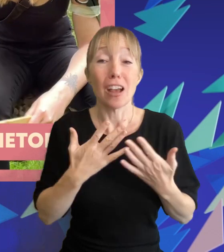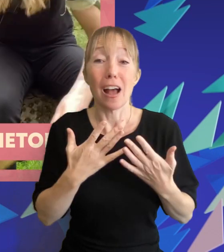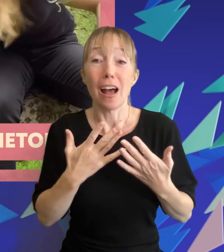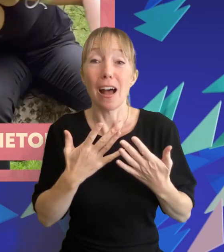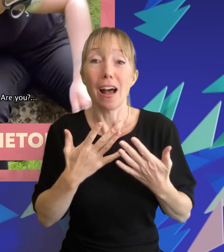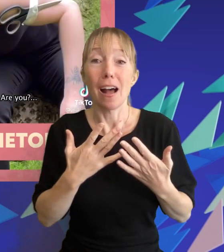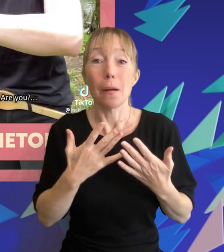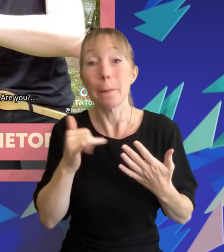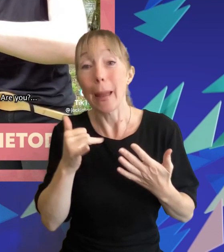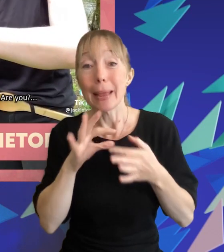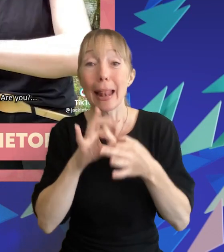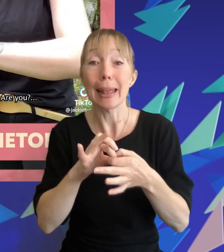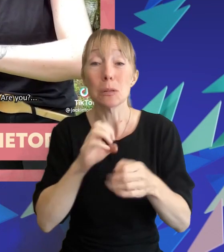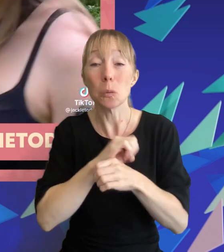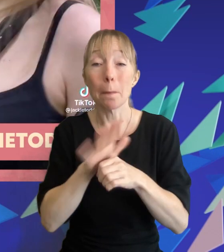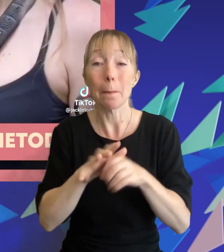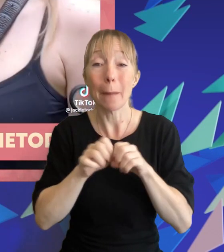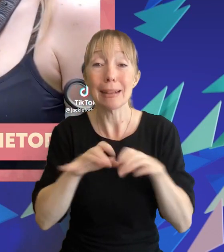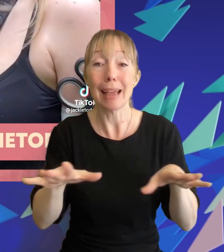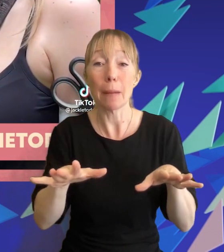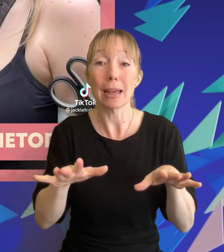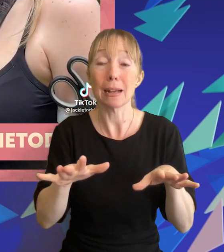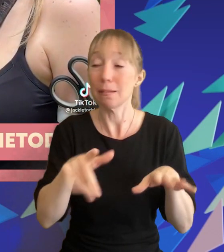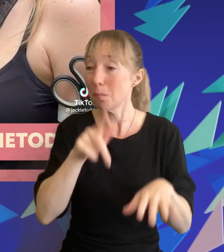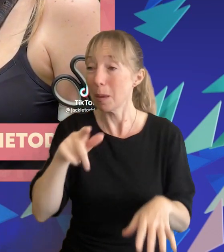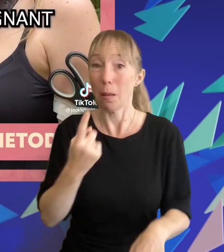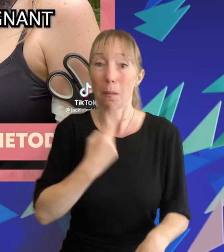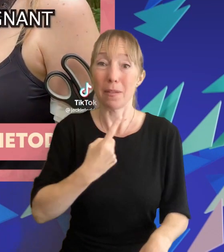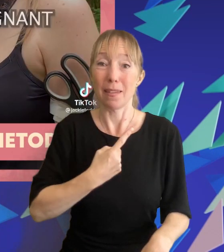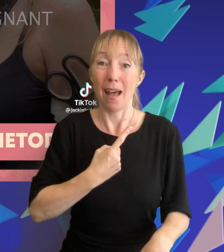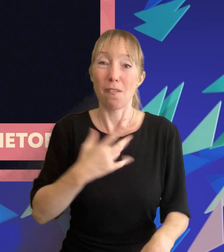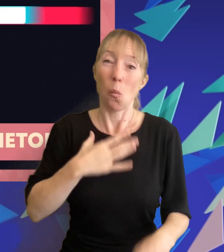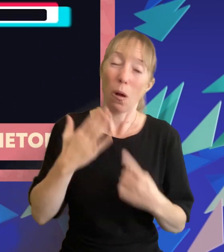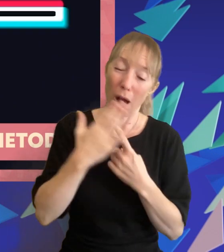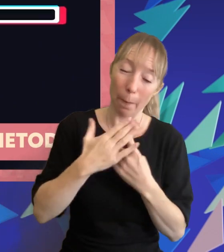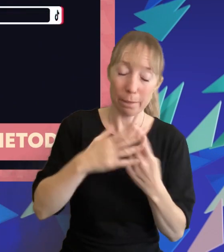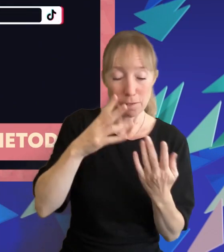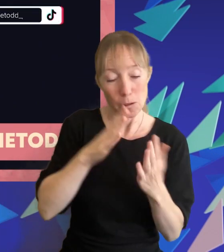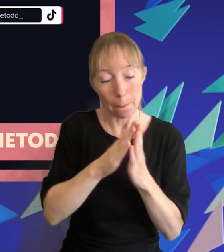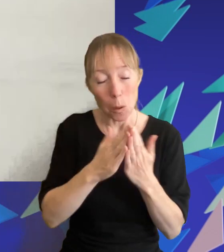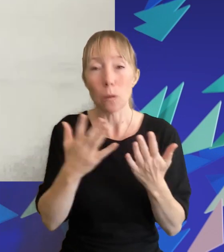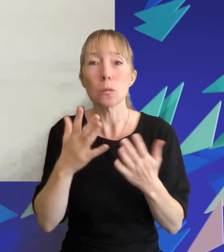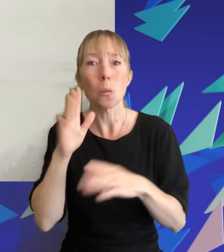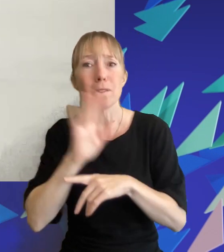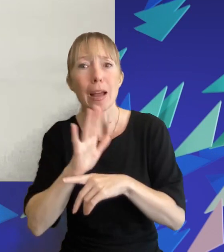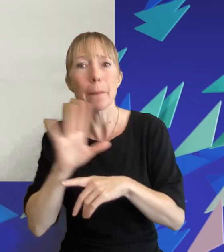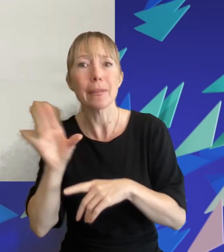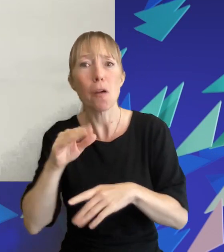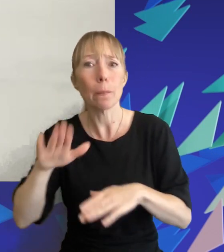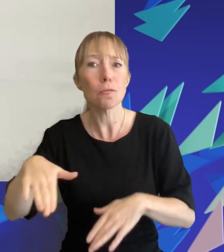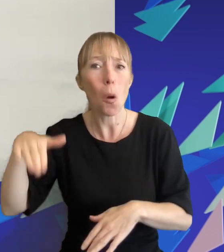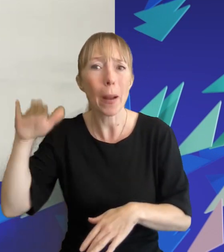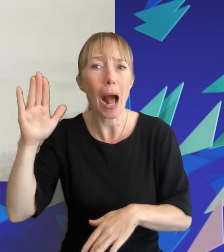isolatory pandemic when many people revisited comfort books and films from their childhood and adolescence 100